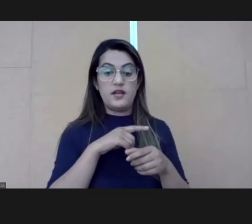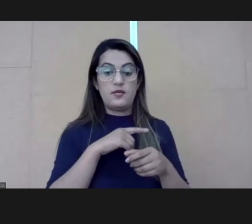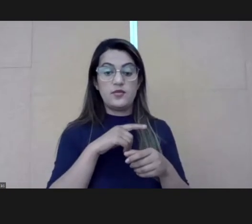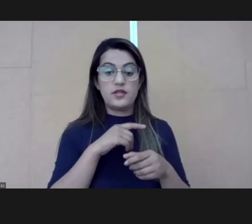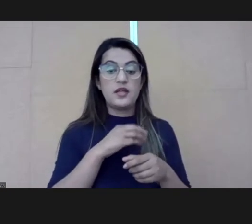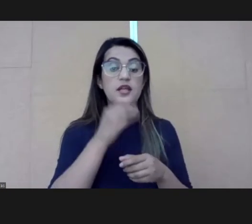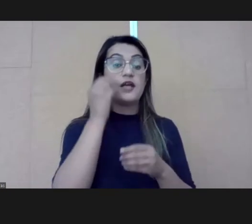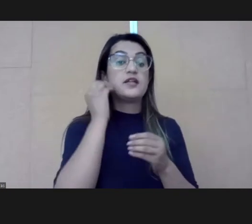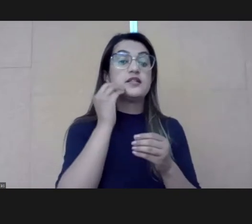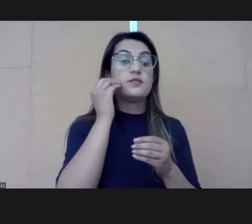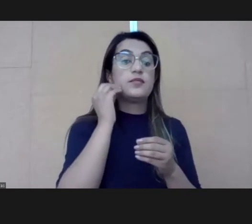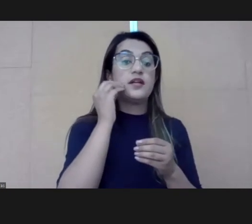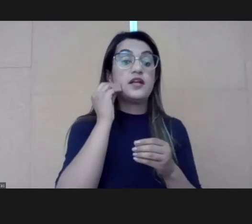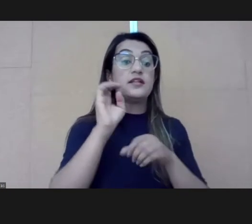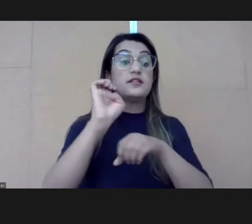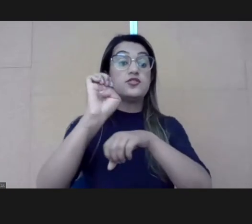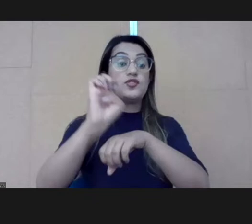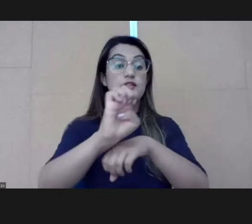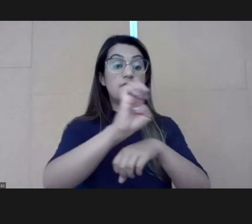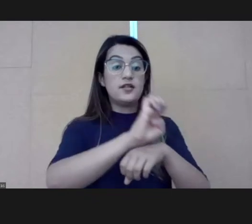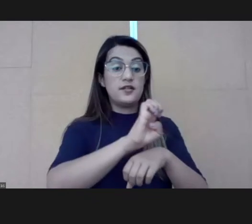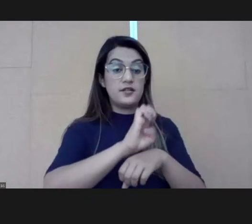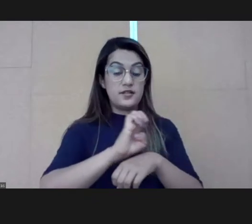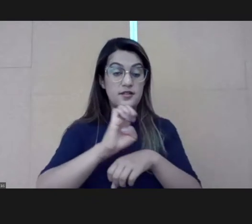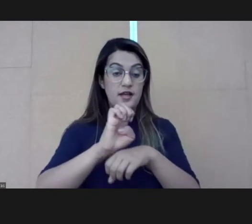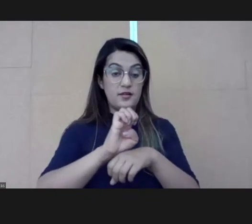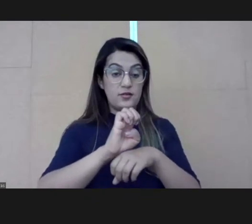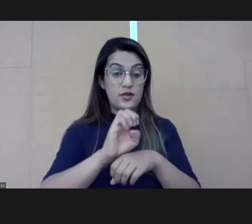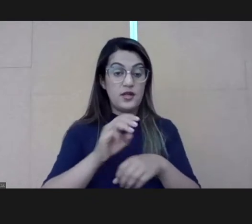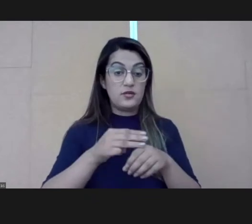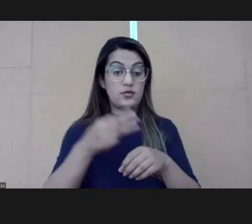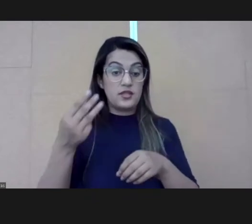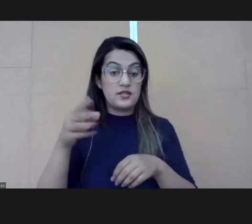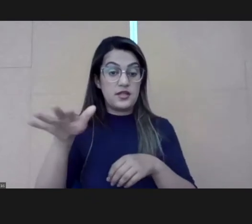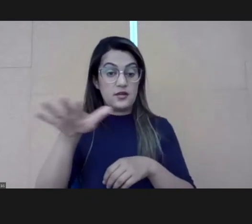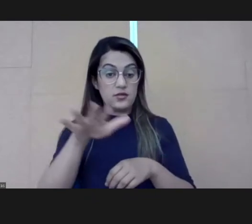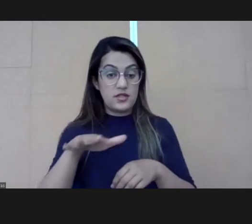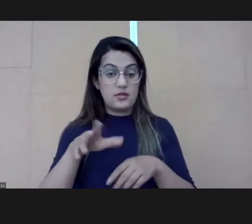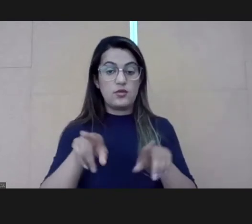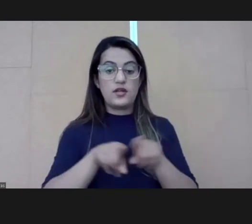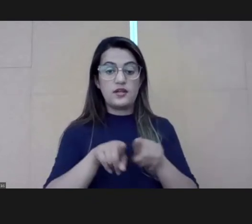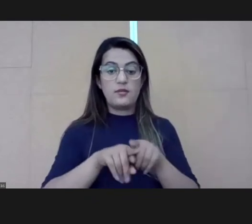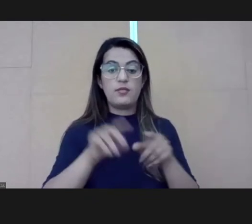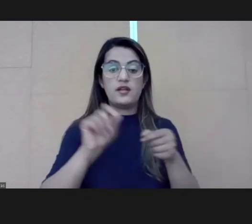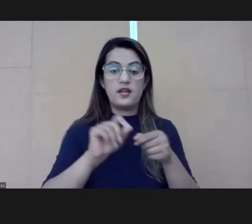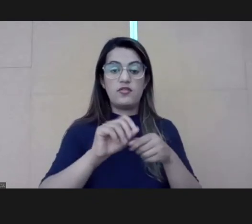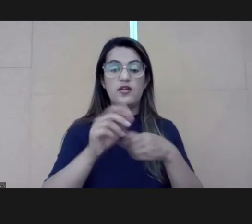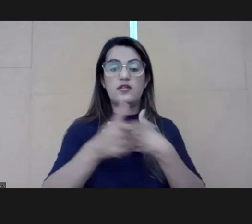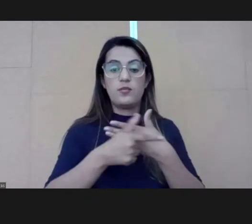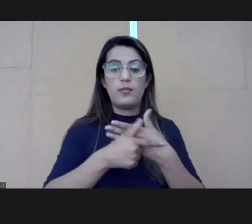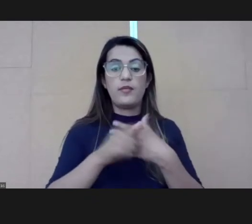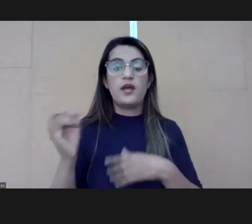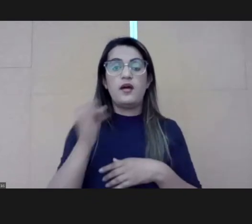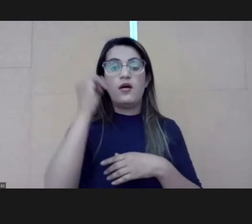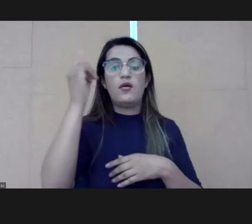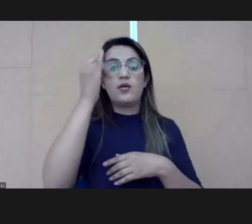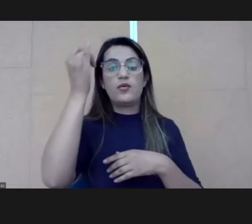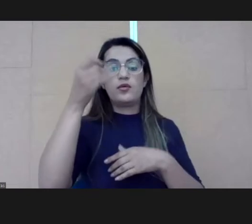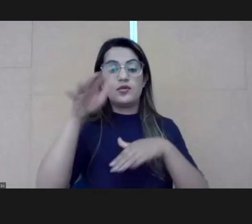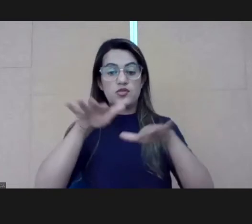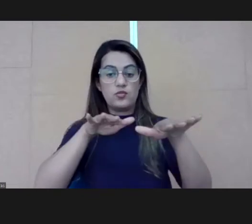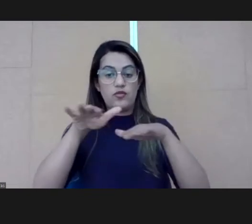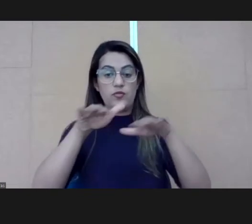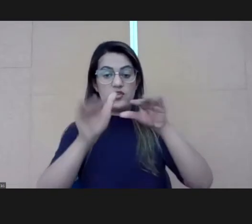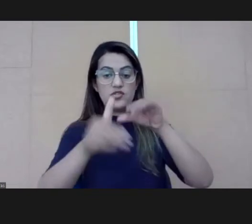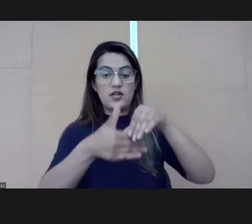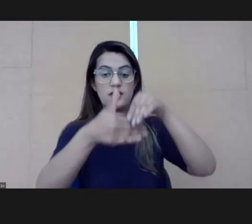And also, we wanted to have experiences from the state and the third sector that have fulfilled